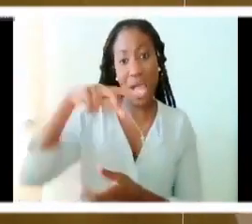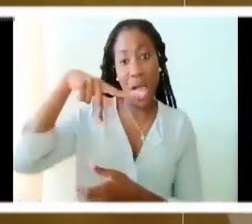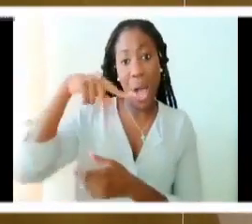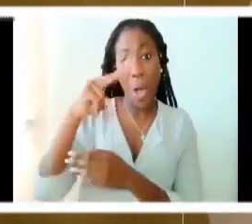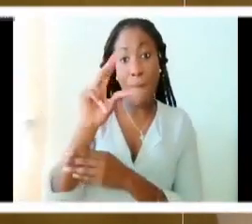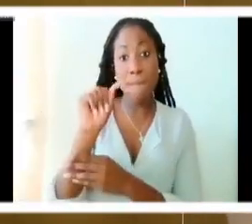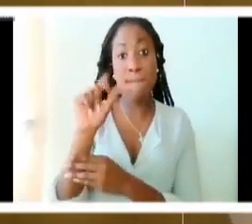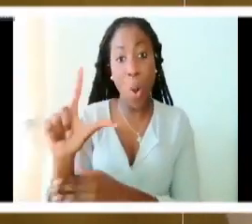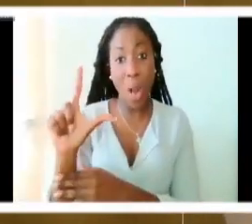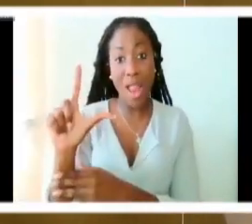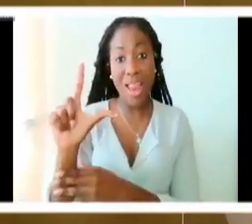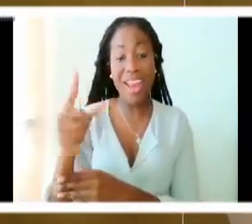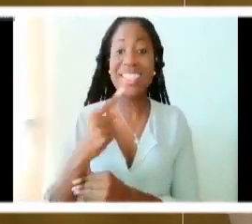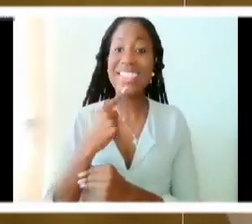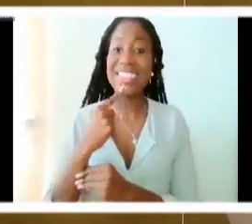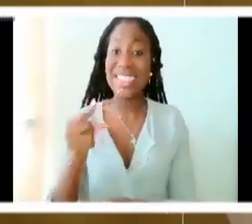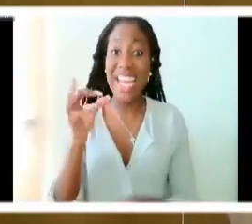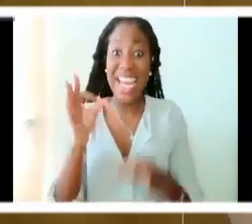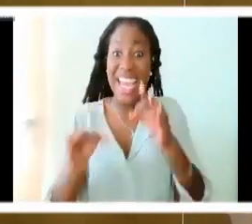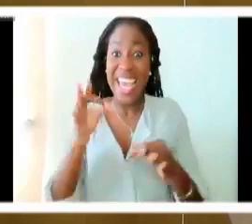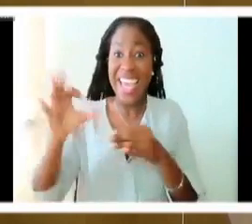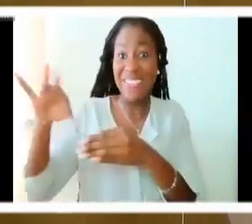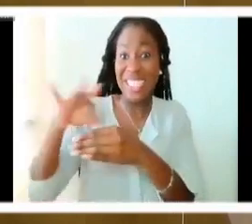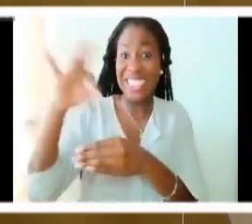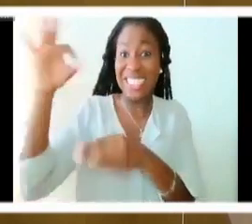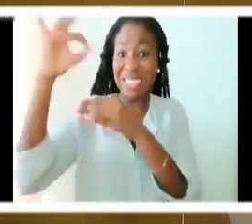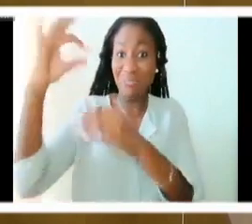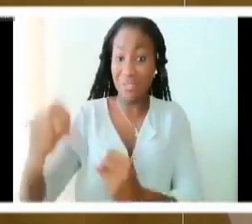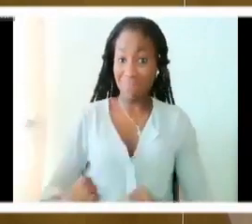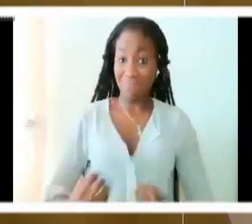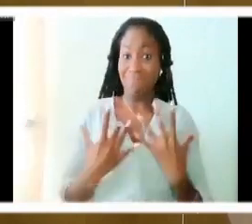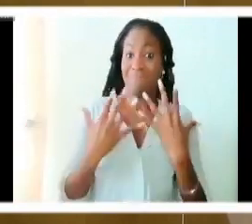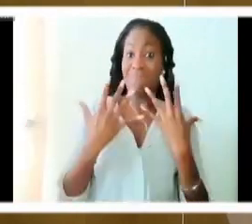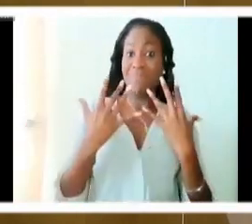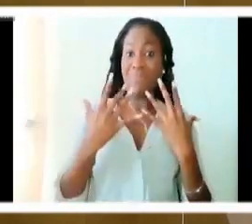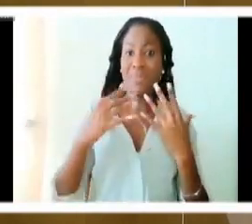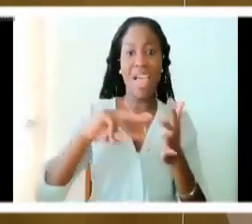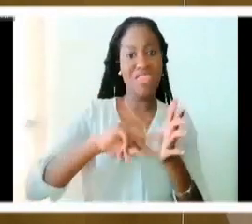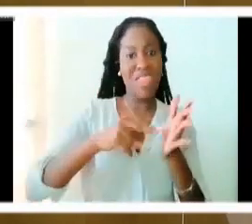is a son of God. Wow. Wow.